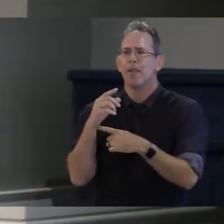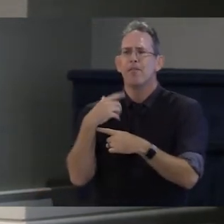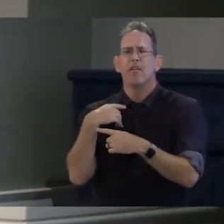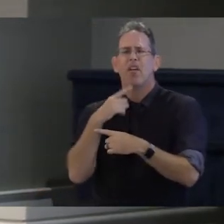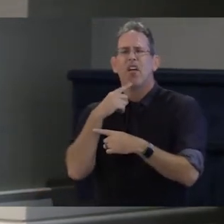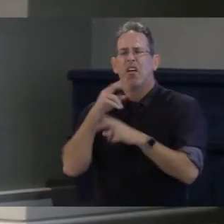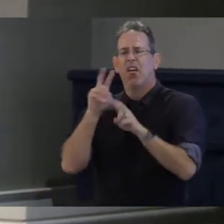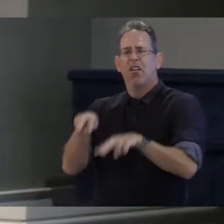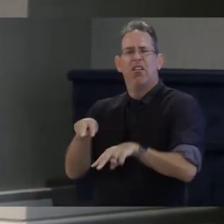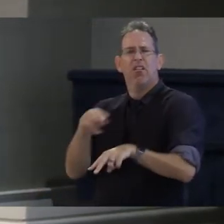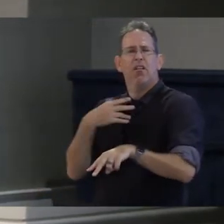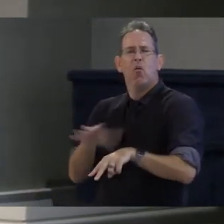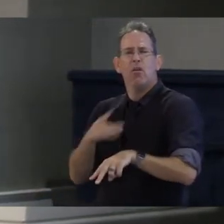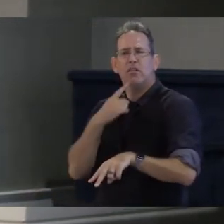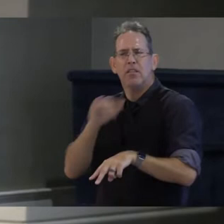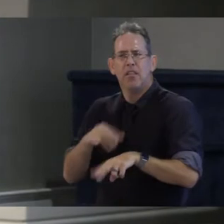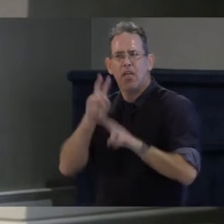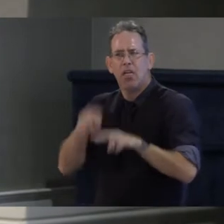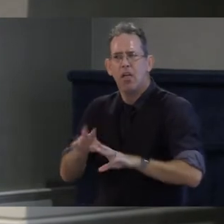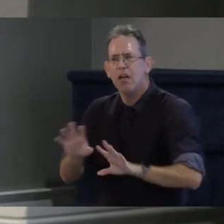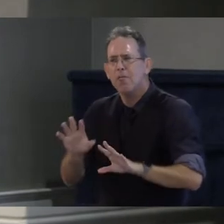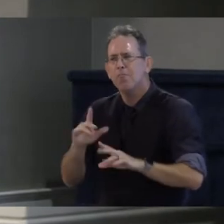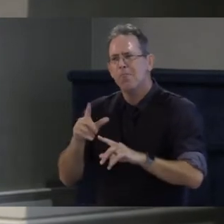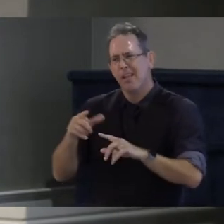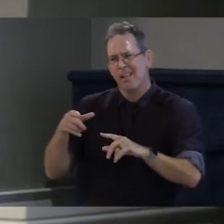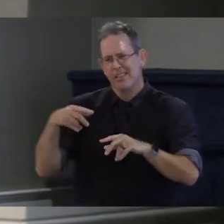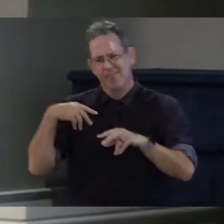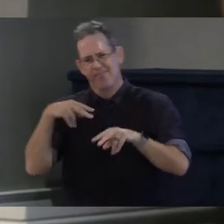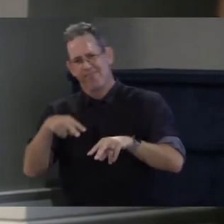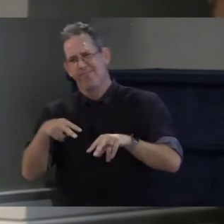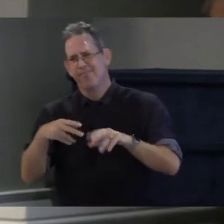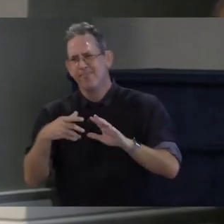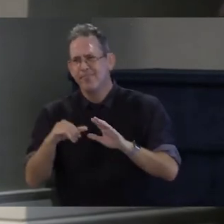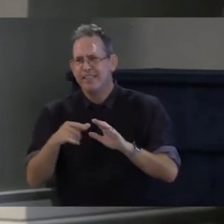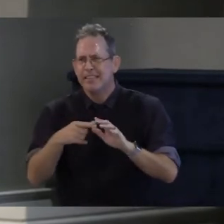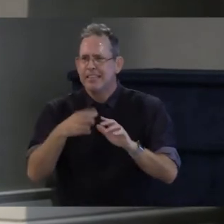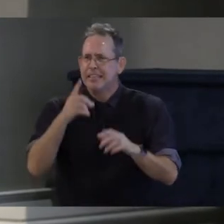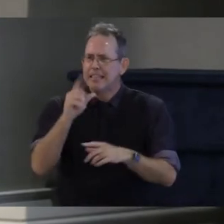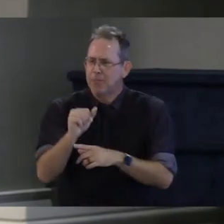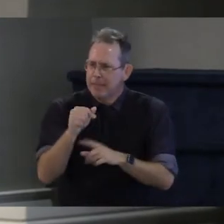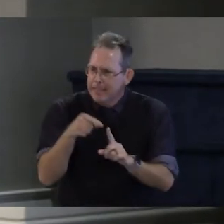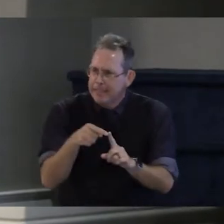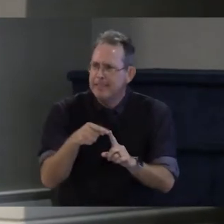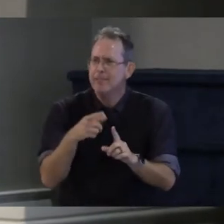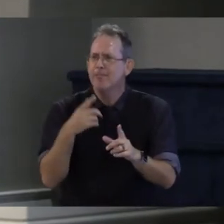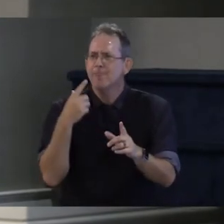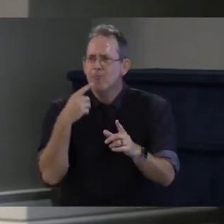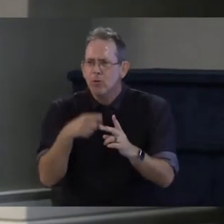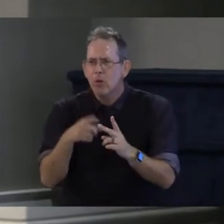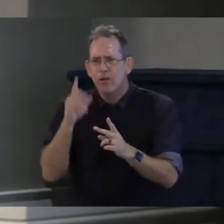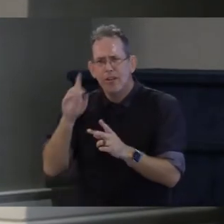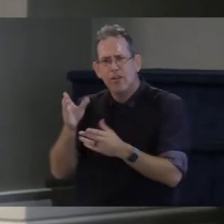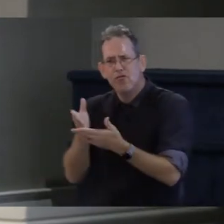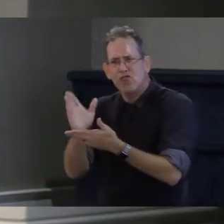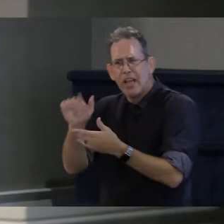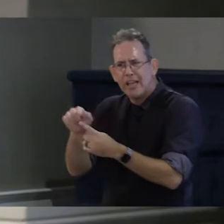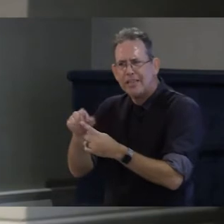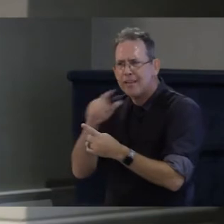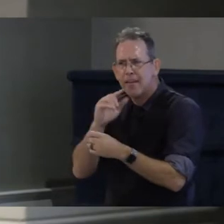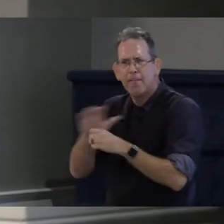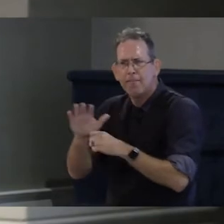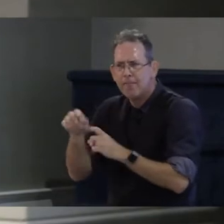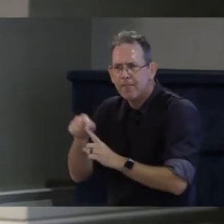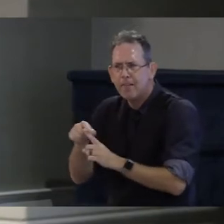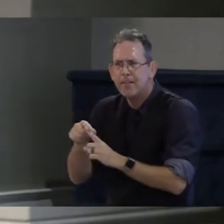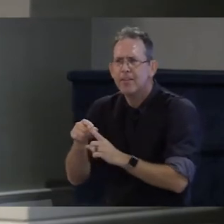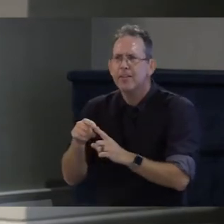to the treaty on the international rights of the disabled the ADA however doesn't go far enough there's still